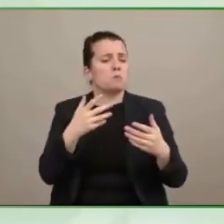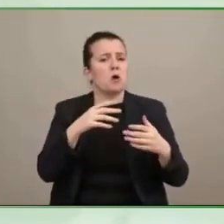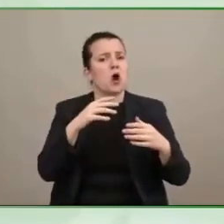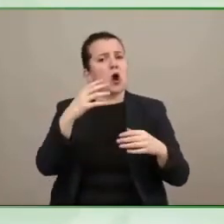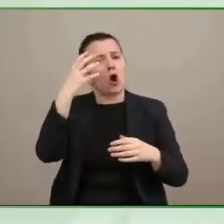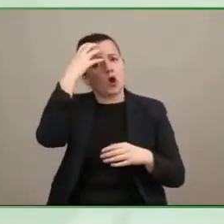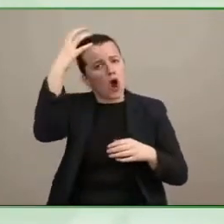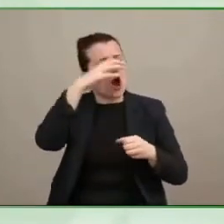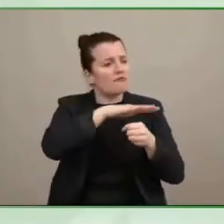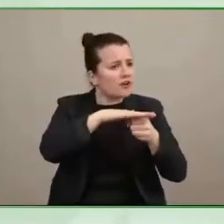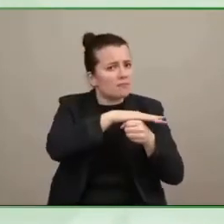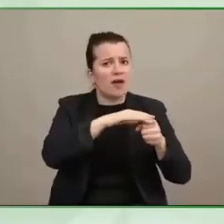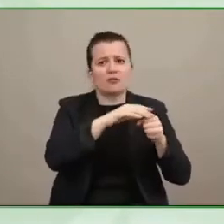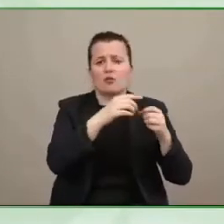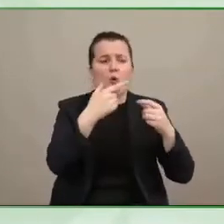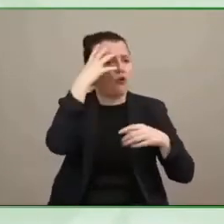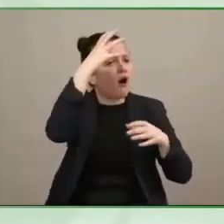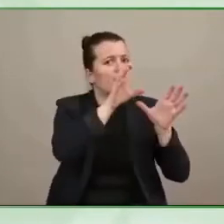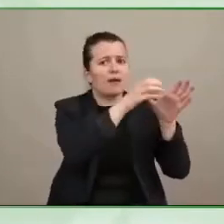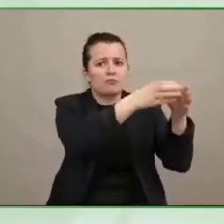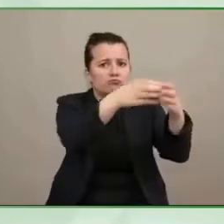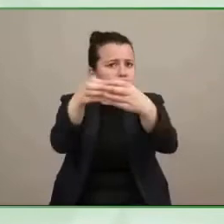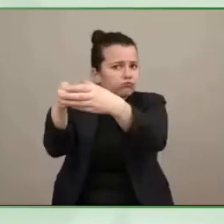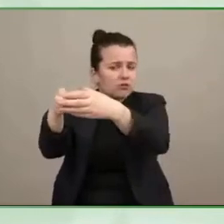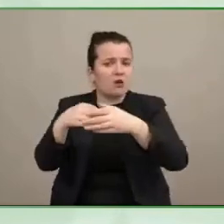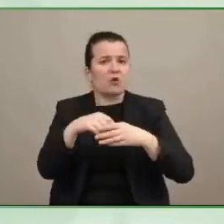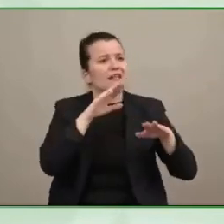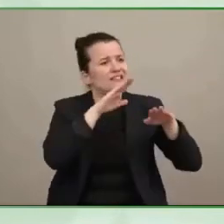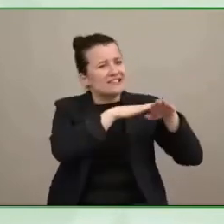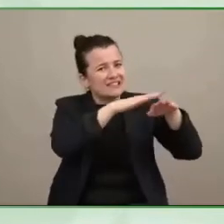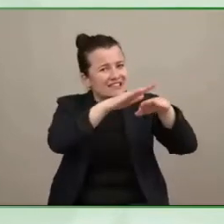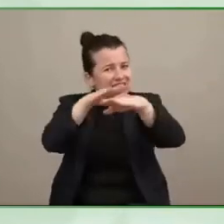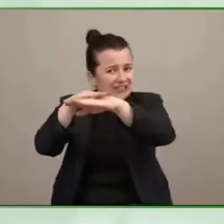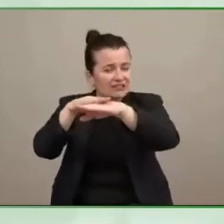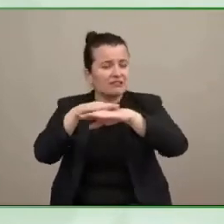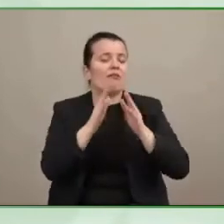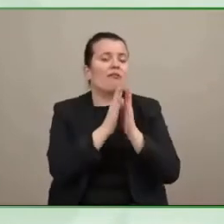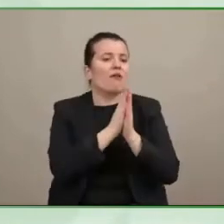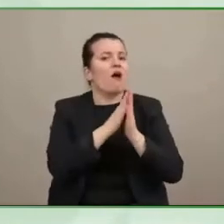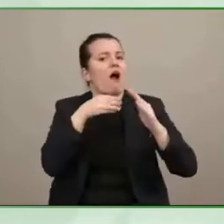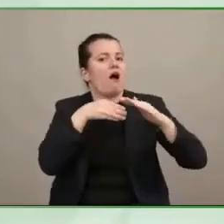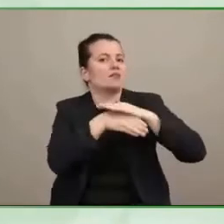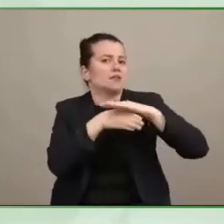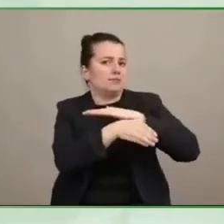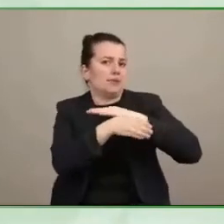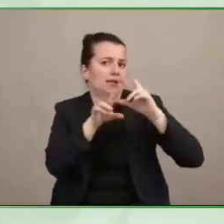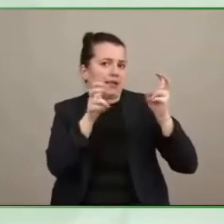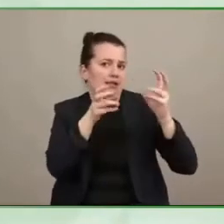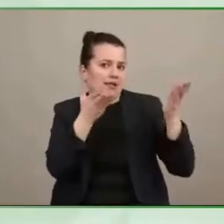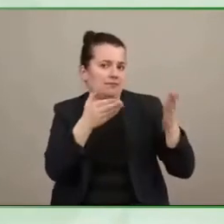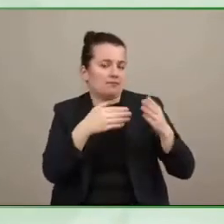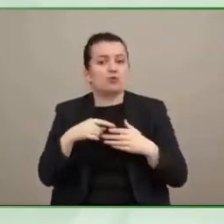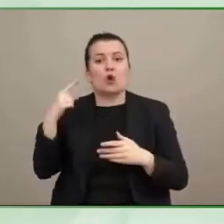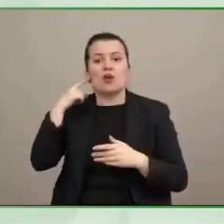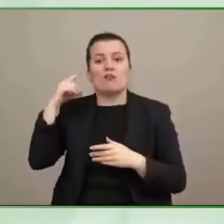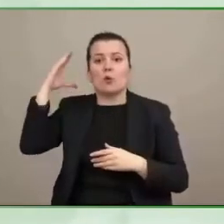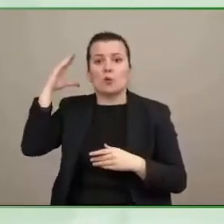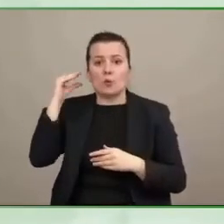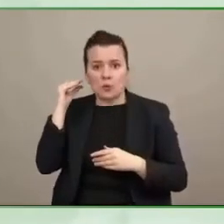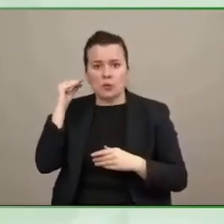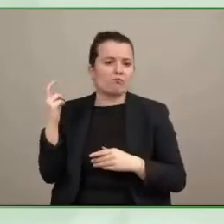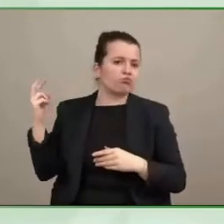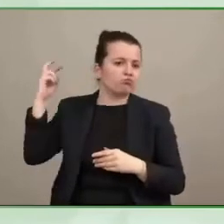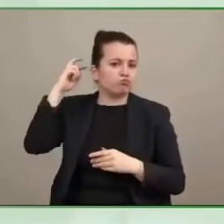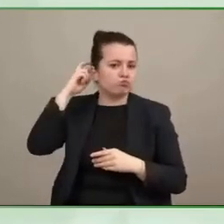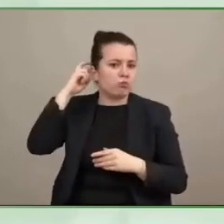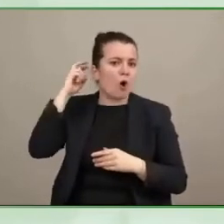become accessible for people with hearing loss and what is what is what people with hearing loss need